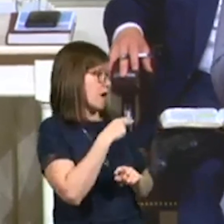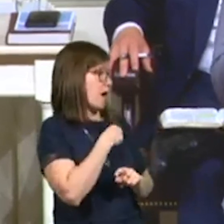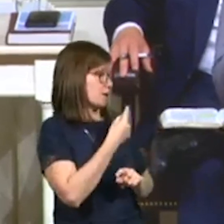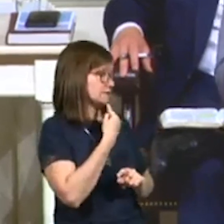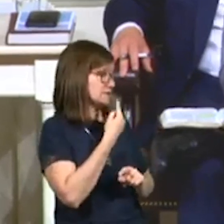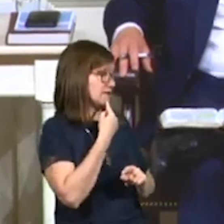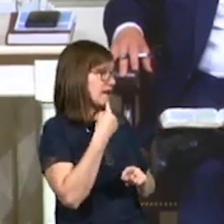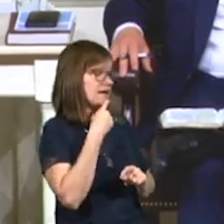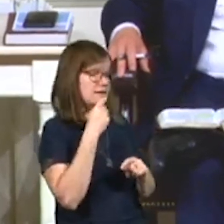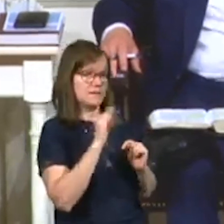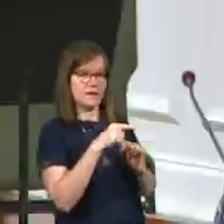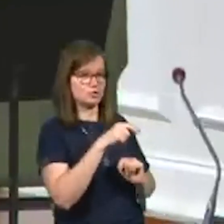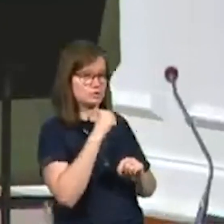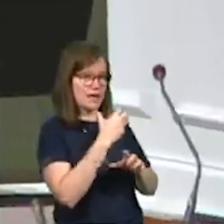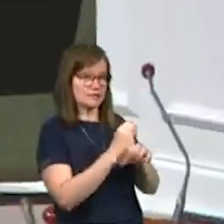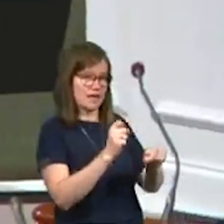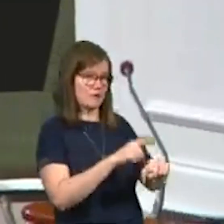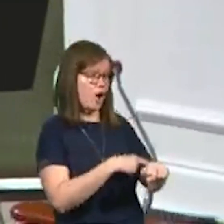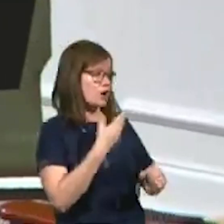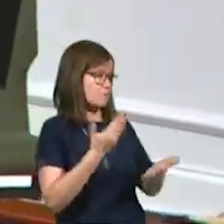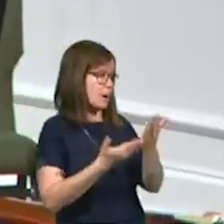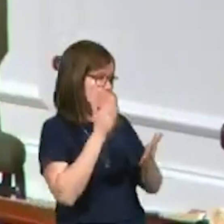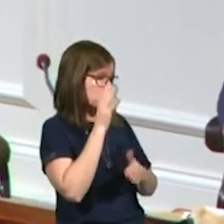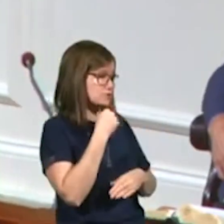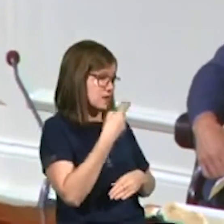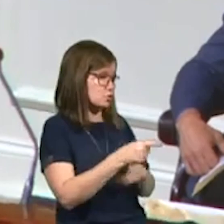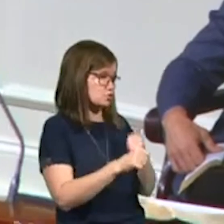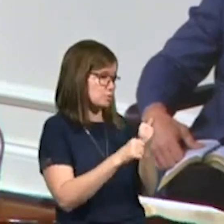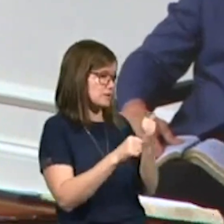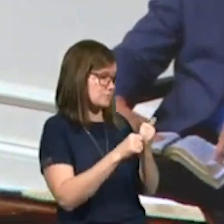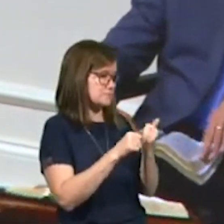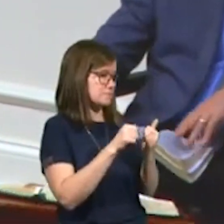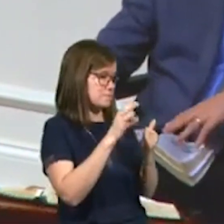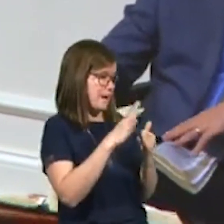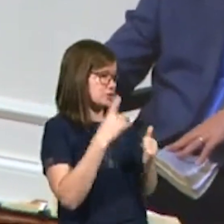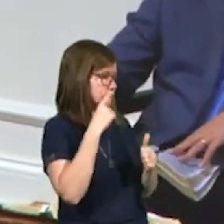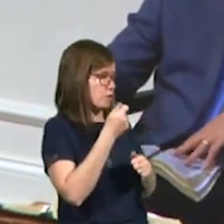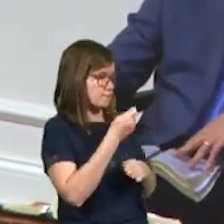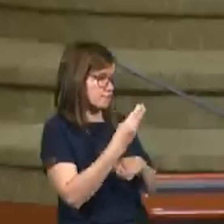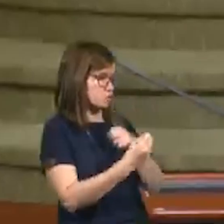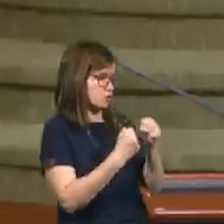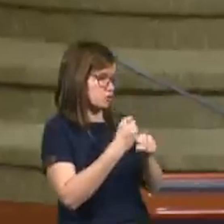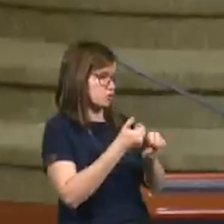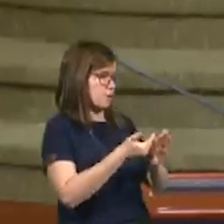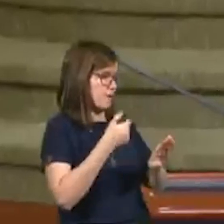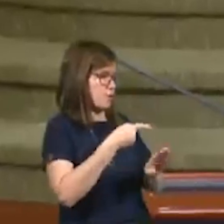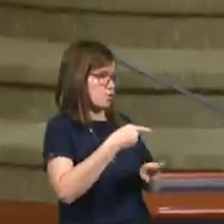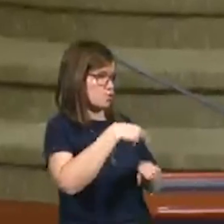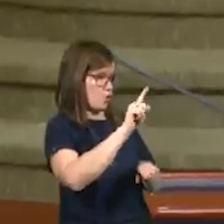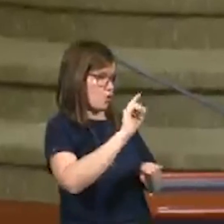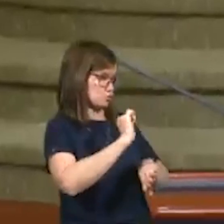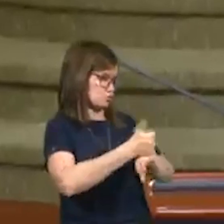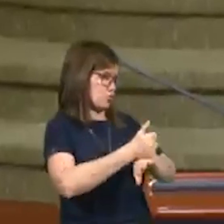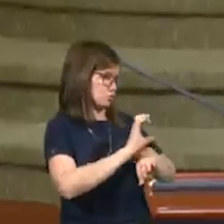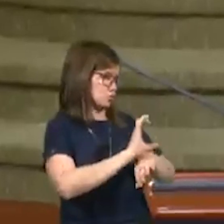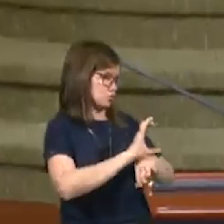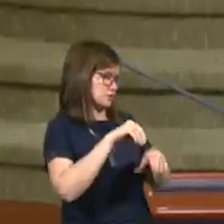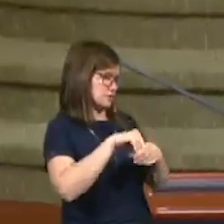two, given that you've not been saved very long, he would probably tell you to be an assistant pastor for a few years before you went off to start that church in Arizona.